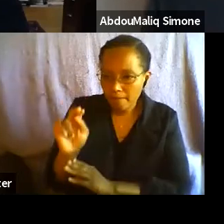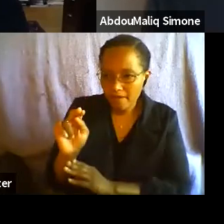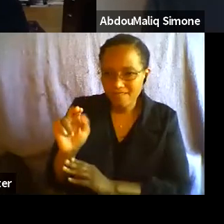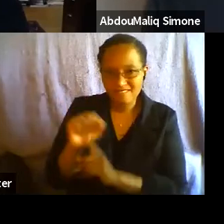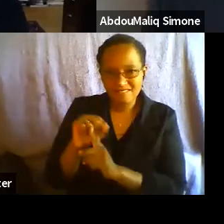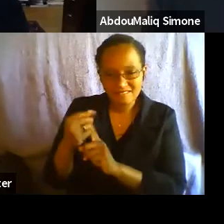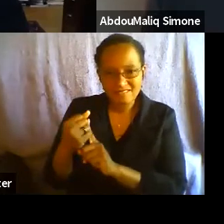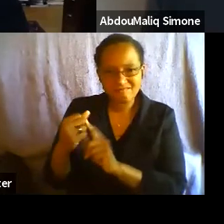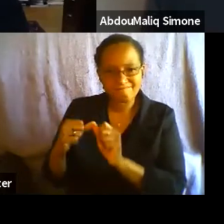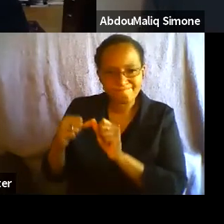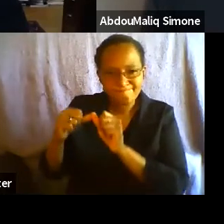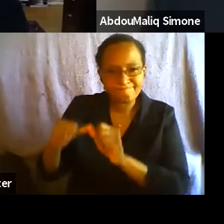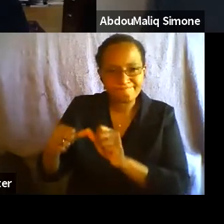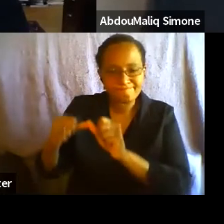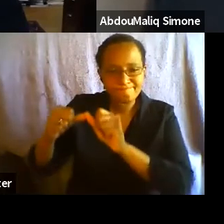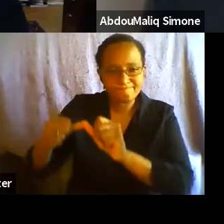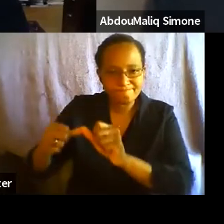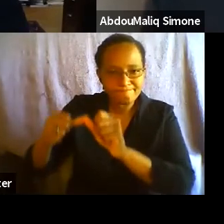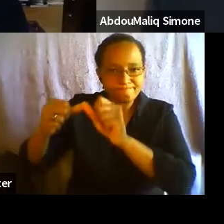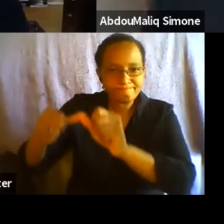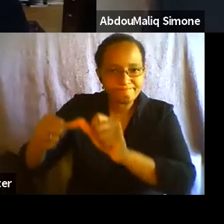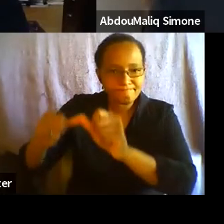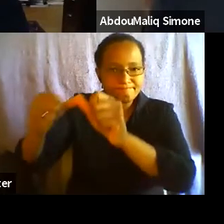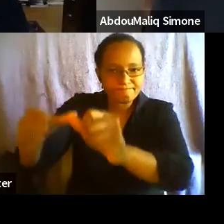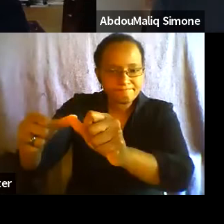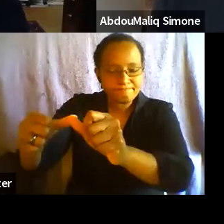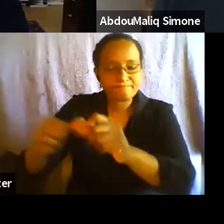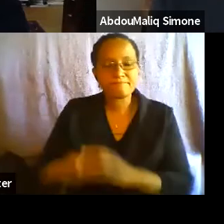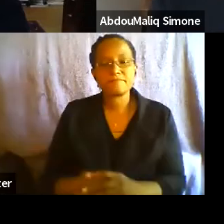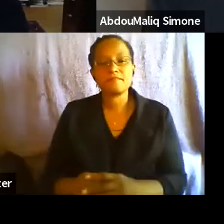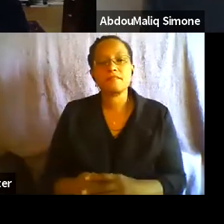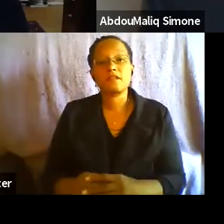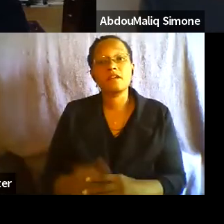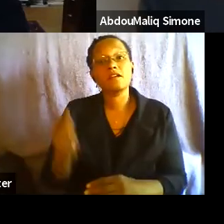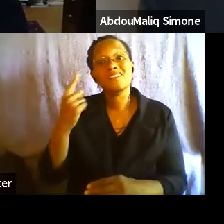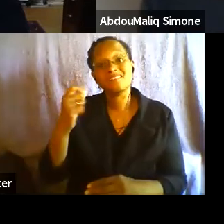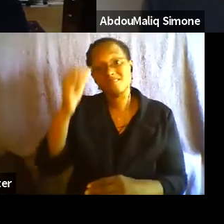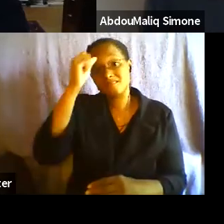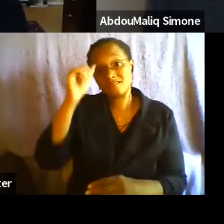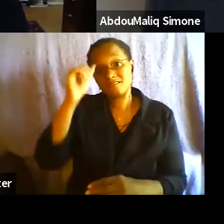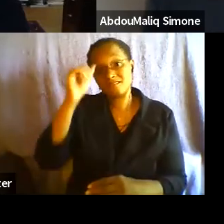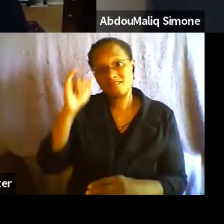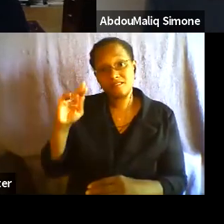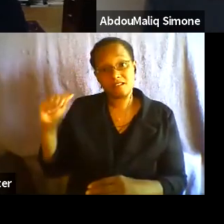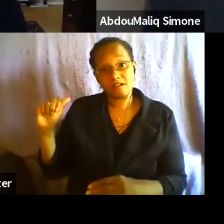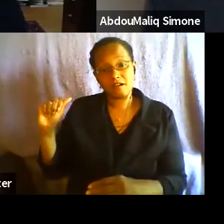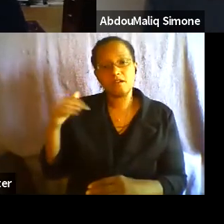I mean, we witnessed in India the way in which